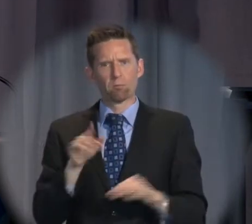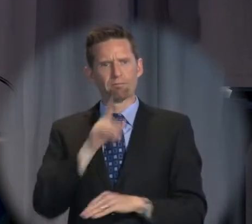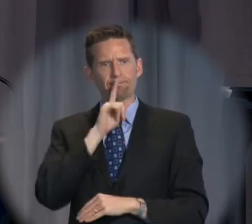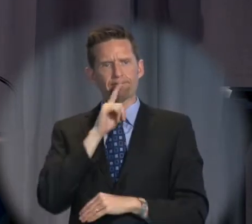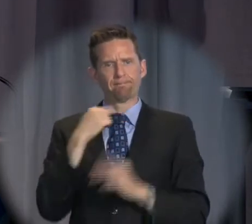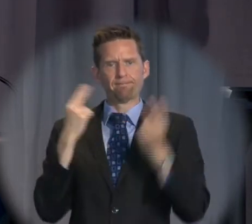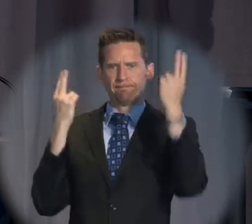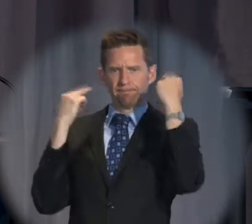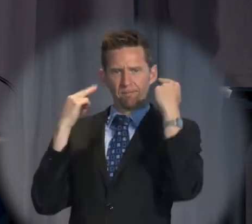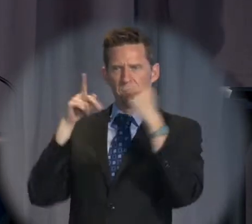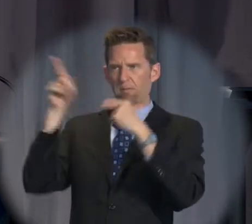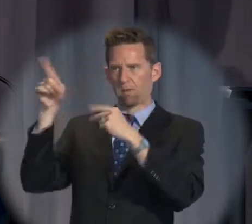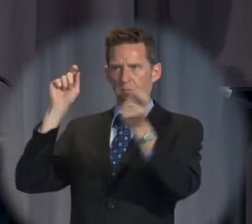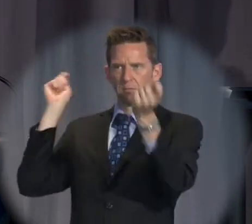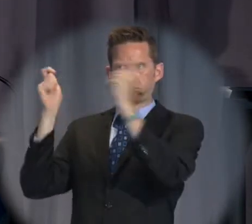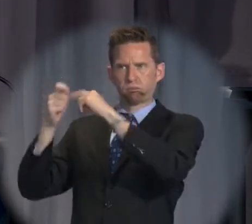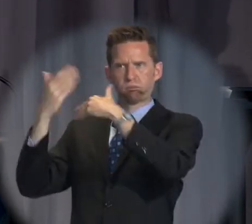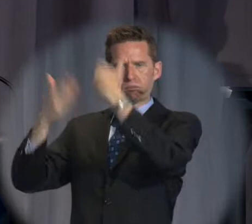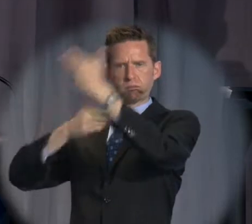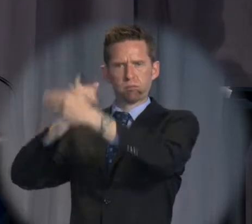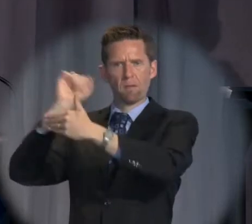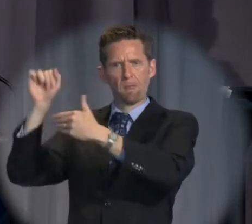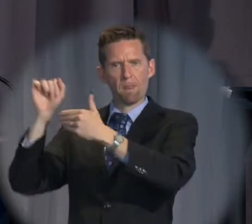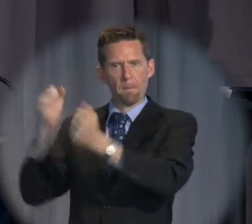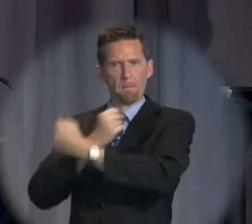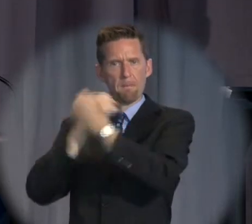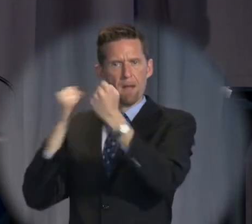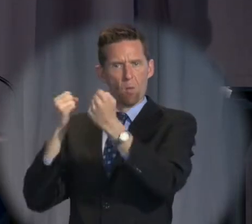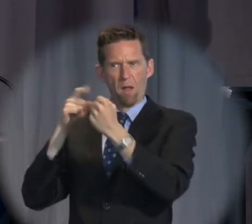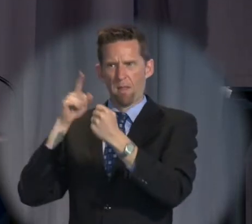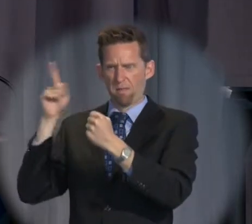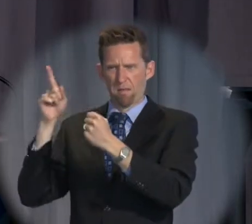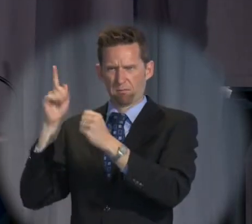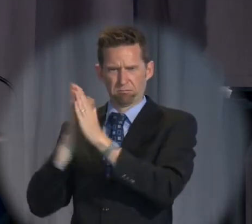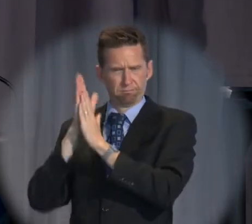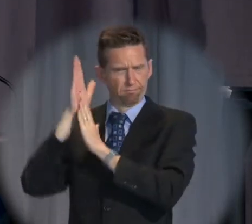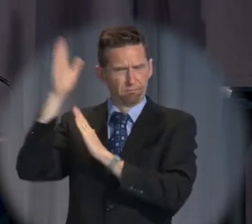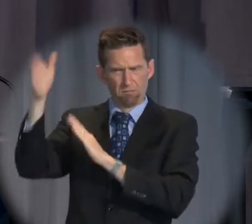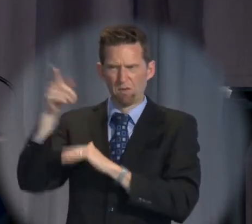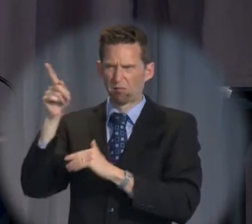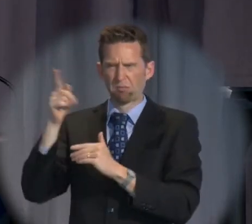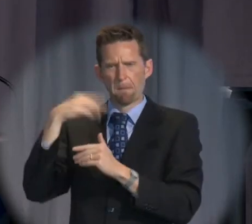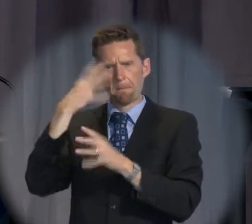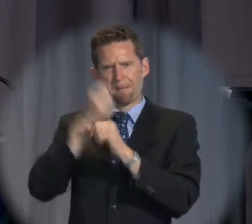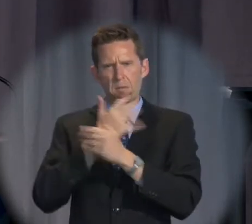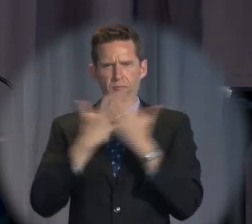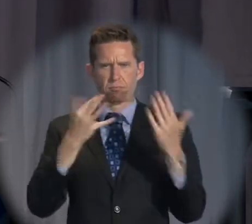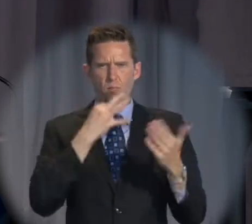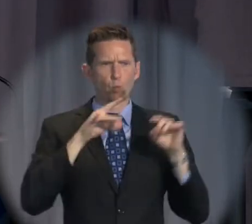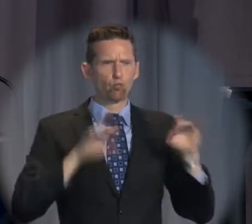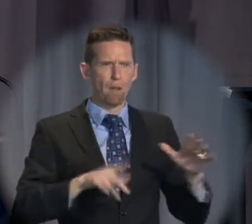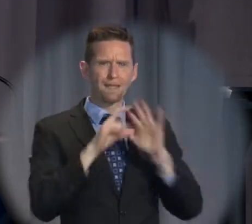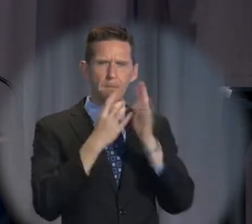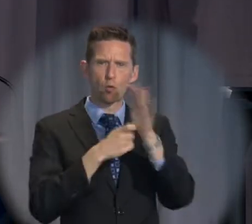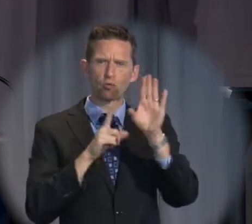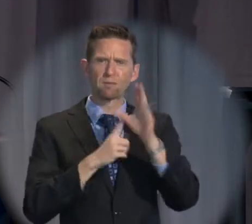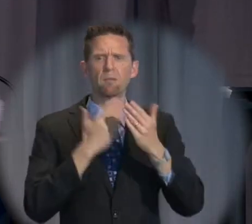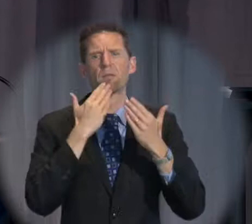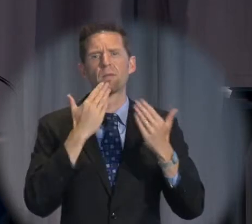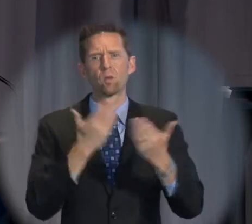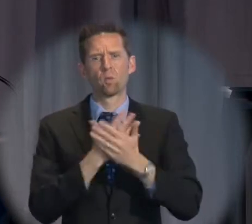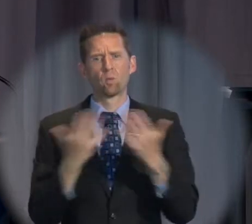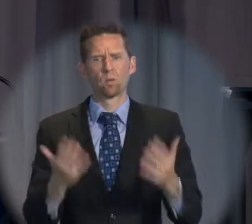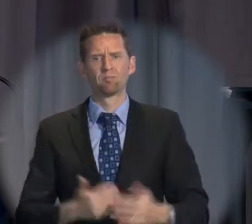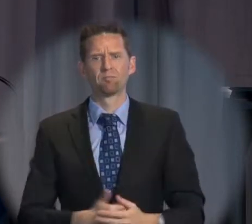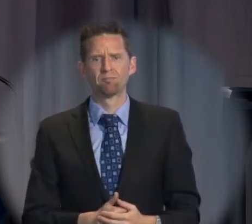challenge of executive power that's unprecedented and I believe is a genuine threat to Australian democracy. Thank you very much.